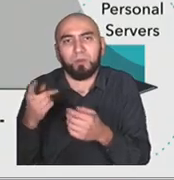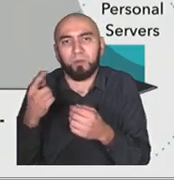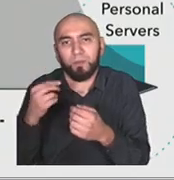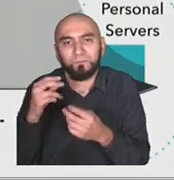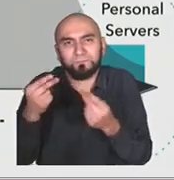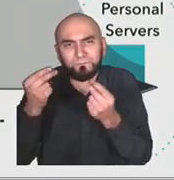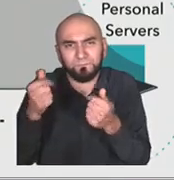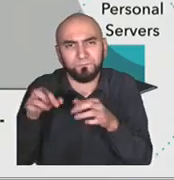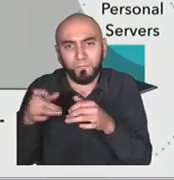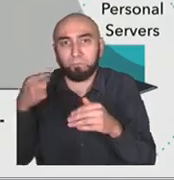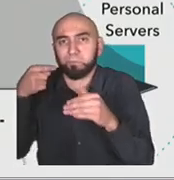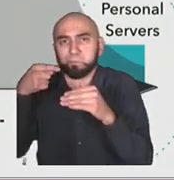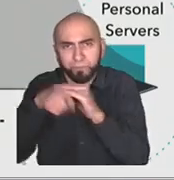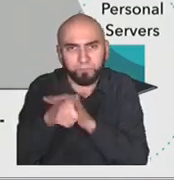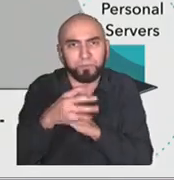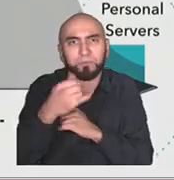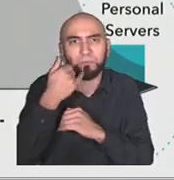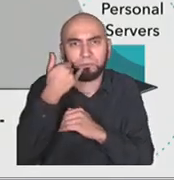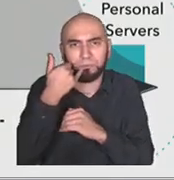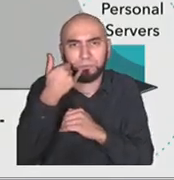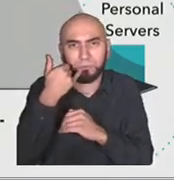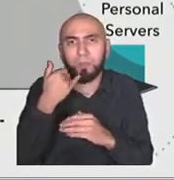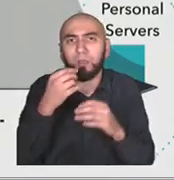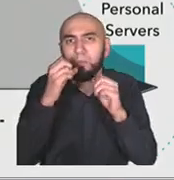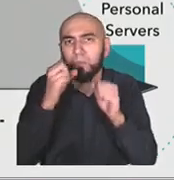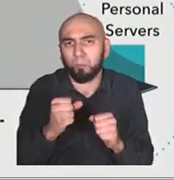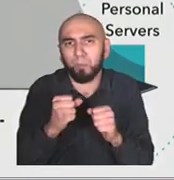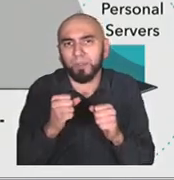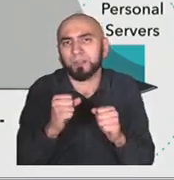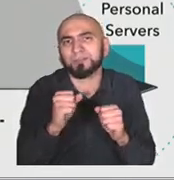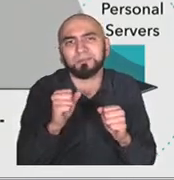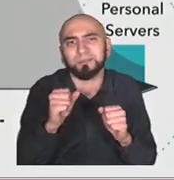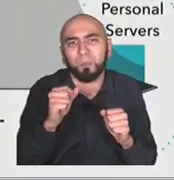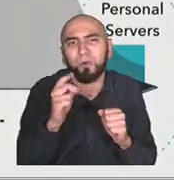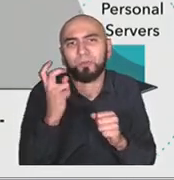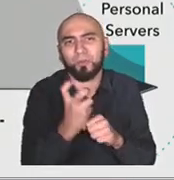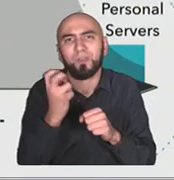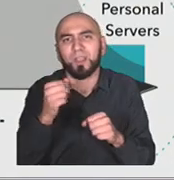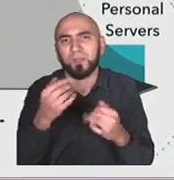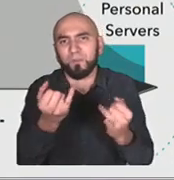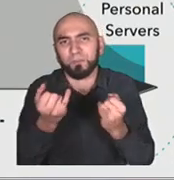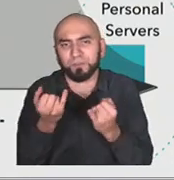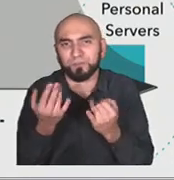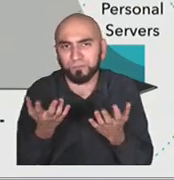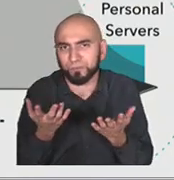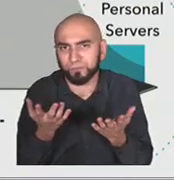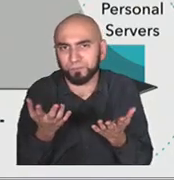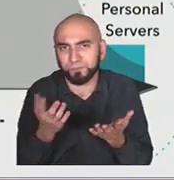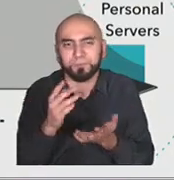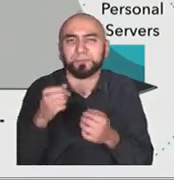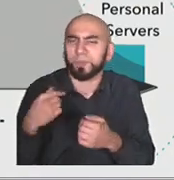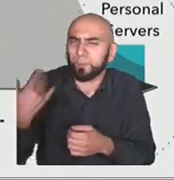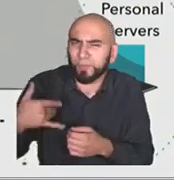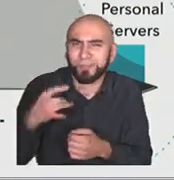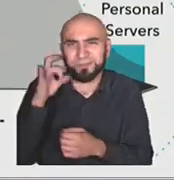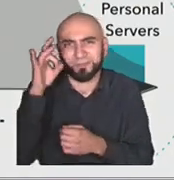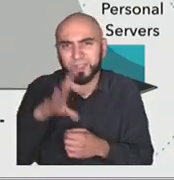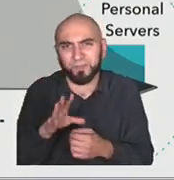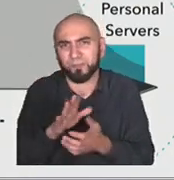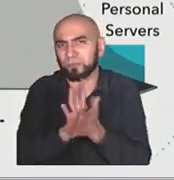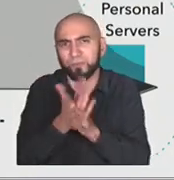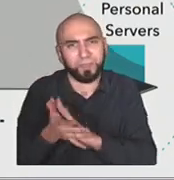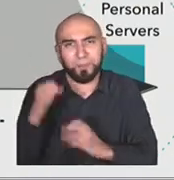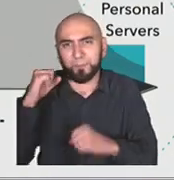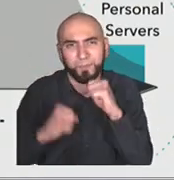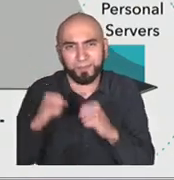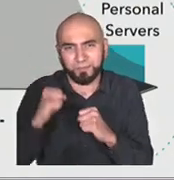information. And I think this is important, that every company will be hacked, that everything is insecure. And if we assume